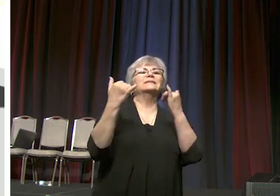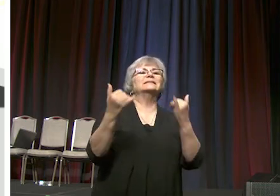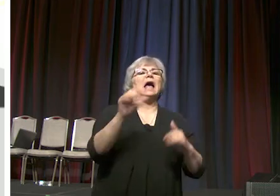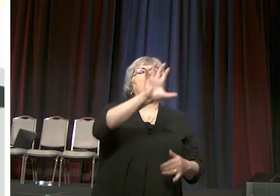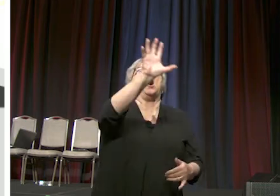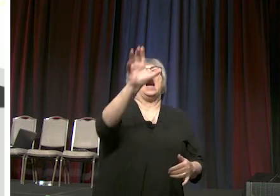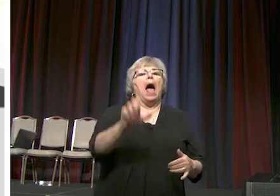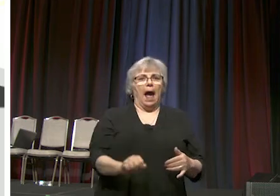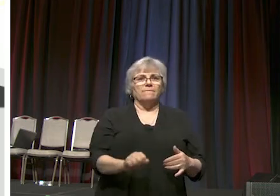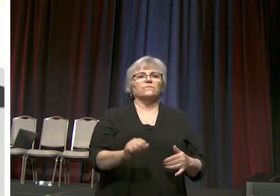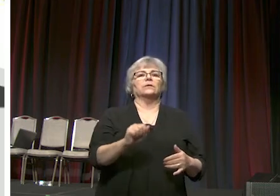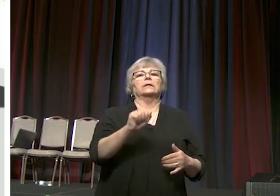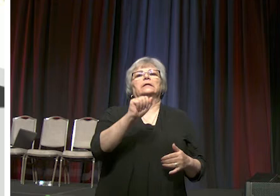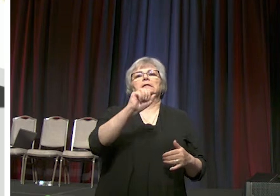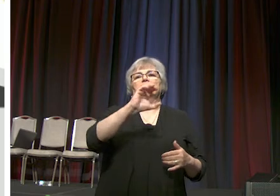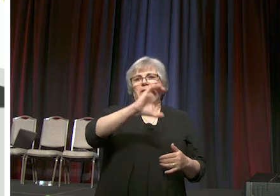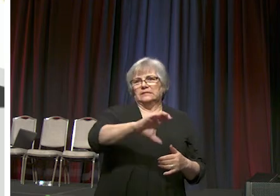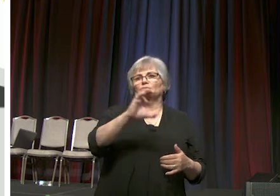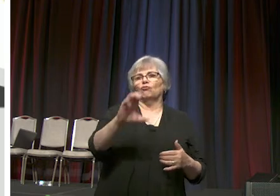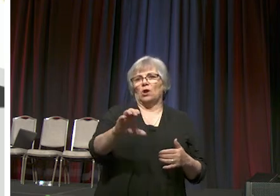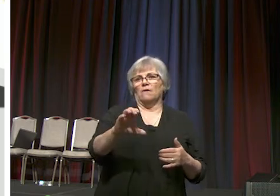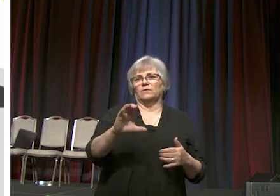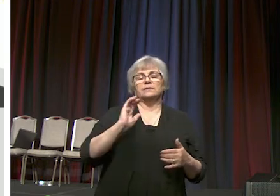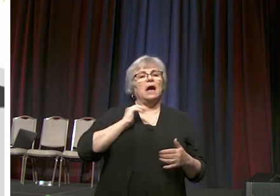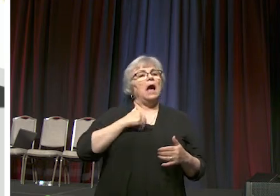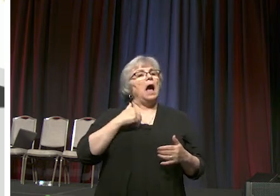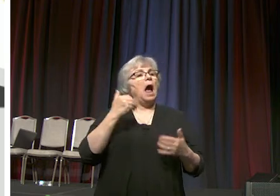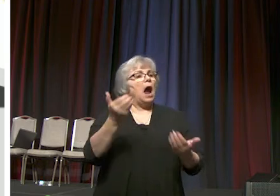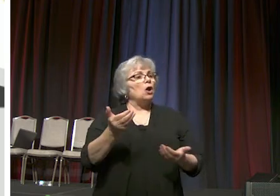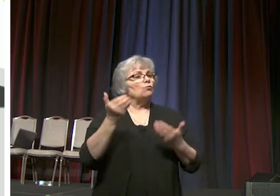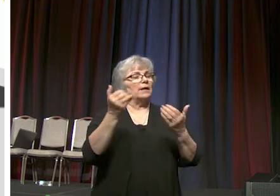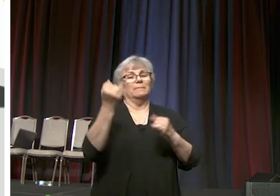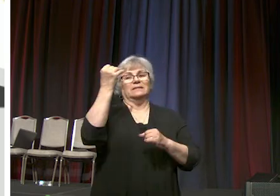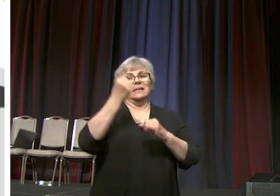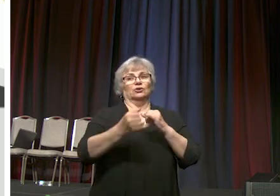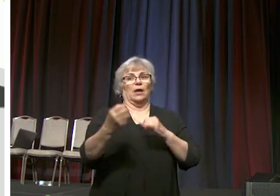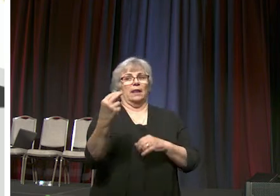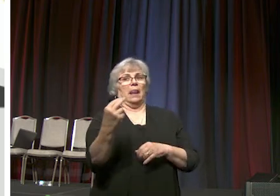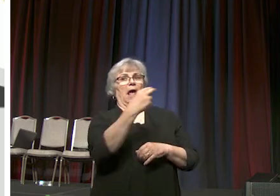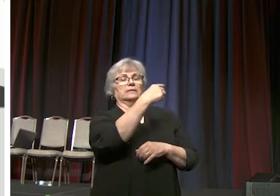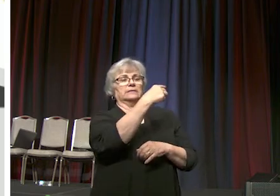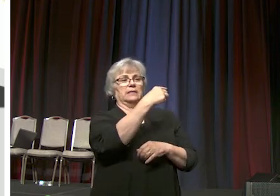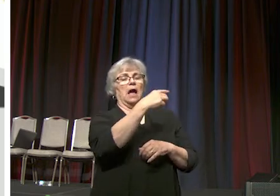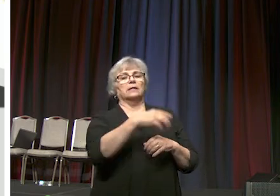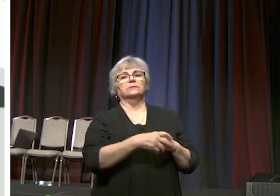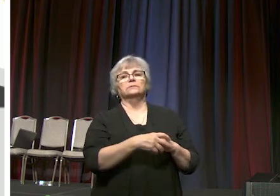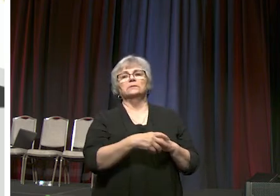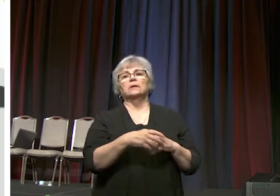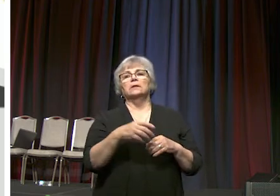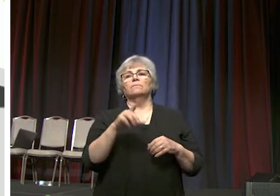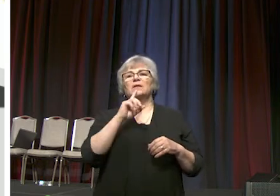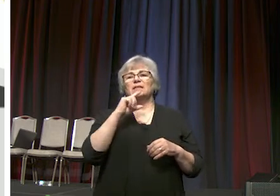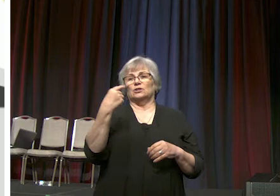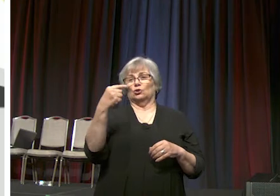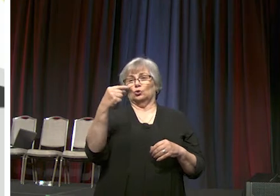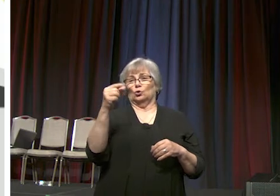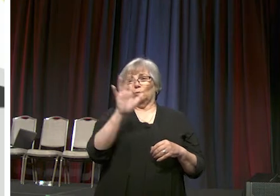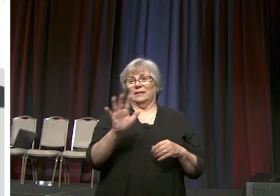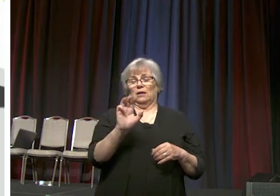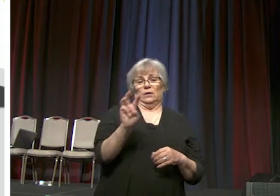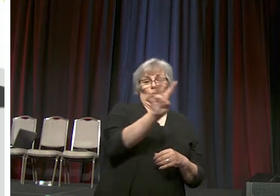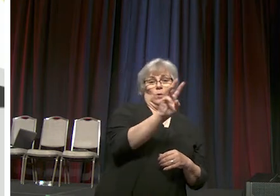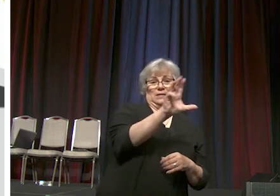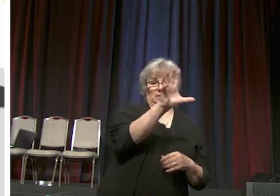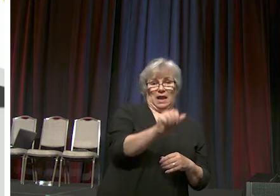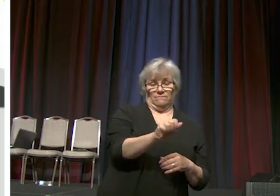africa central conference our recommendation and last slide is that the the greenish area would still be the west